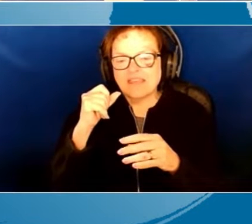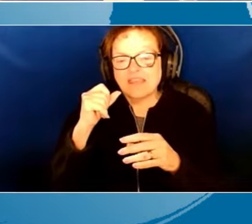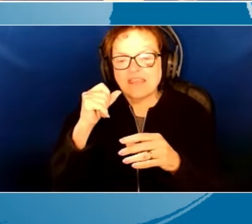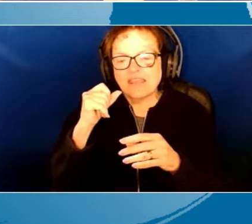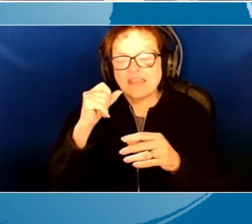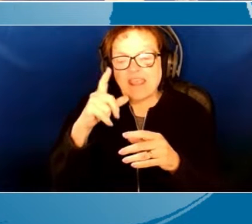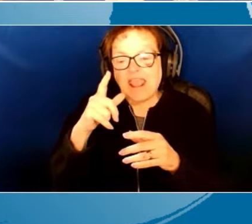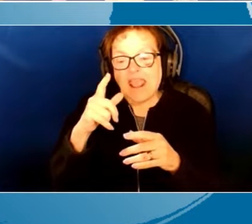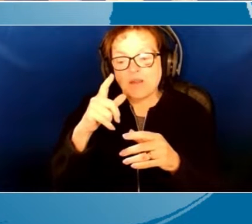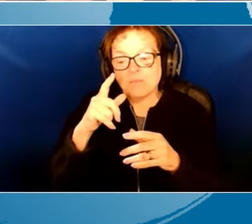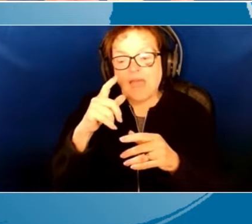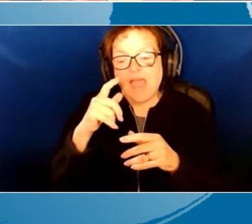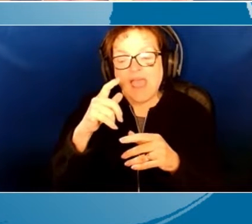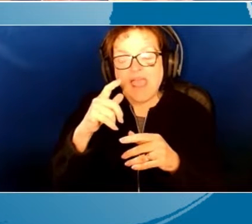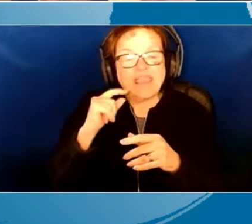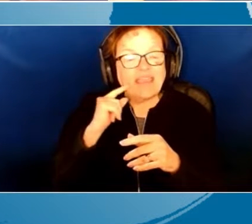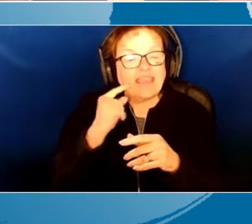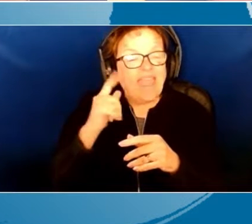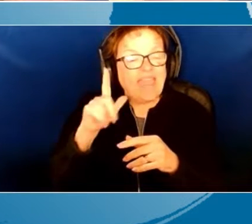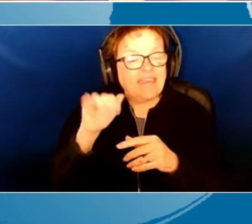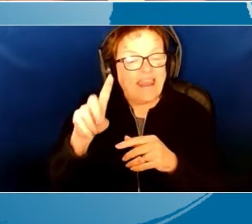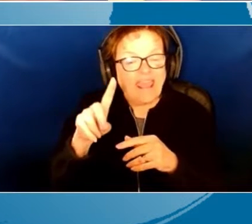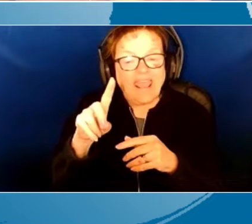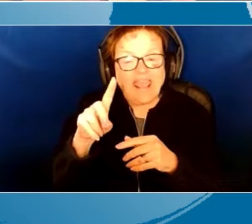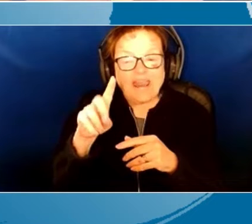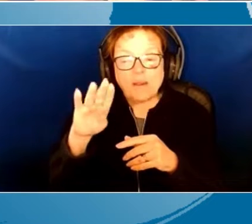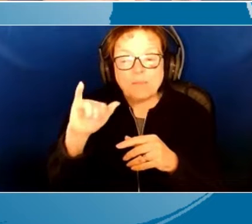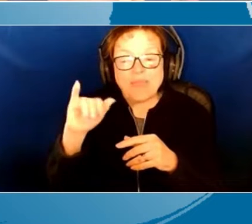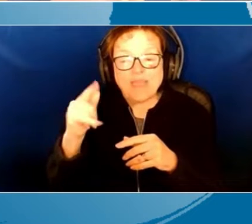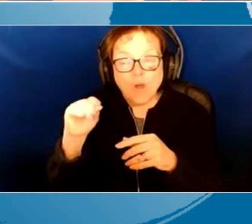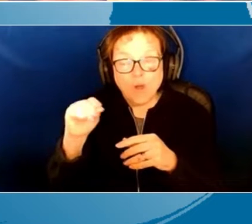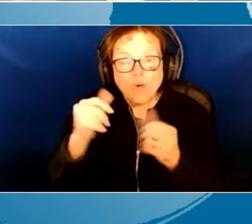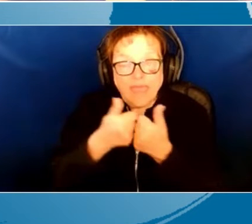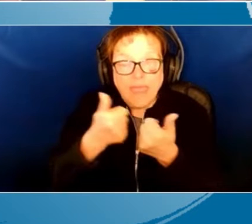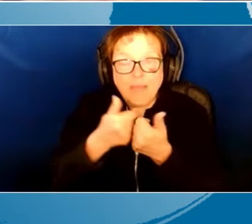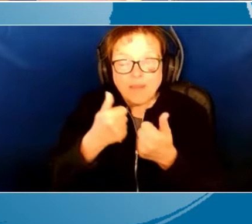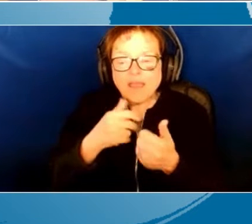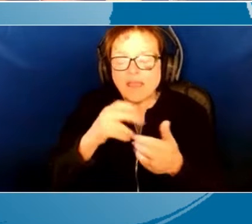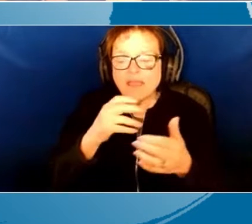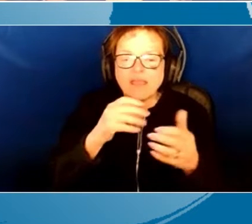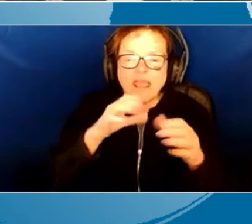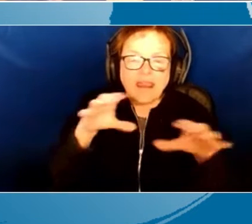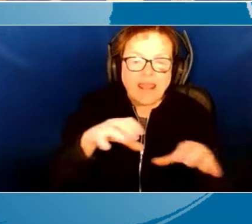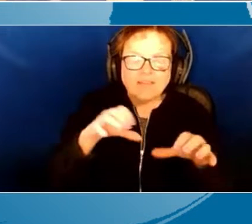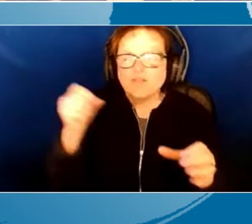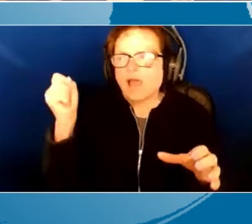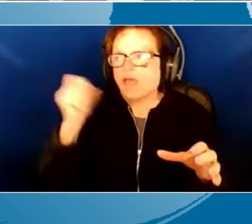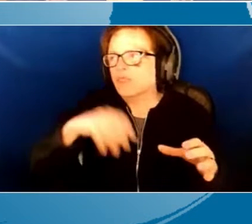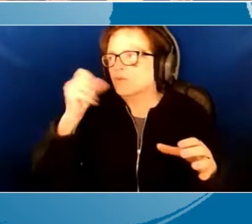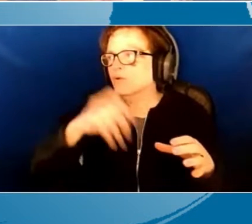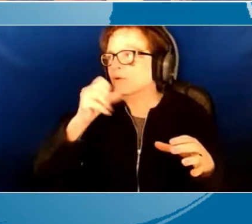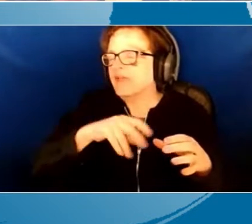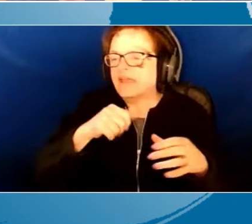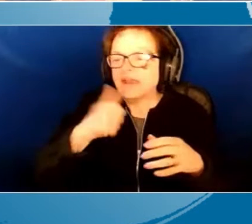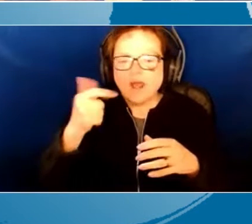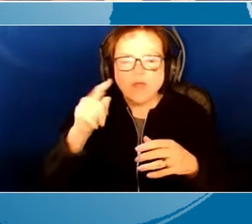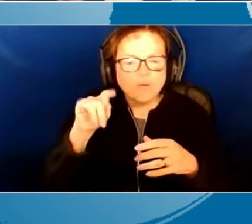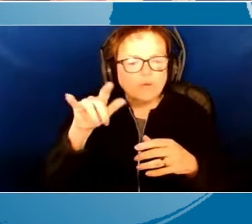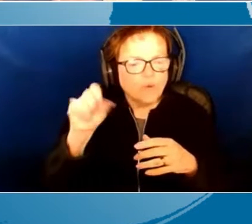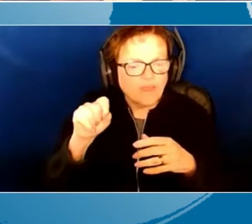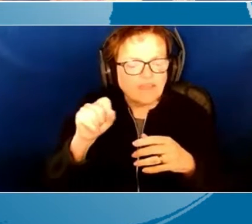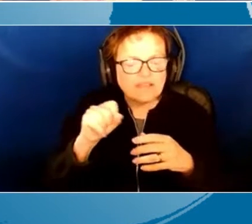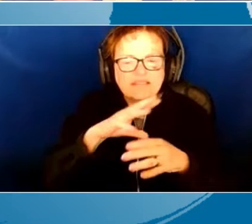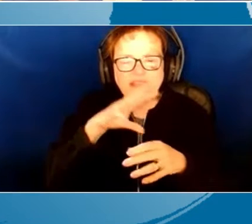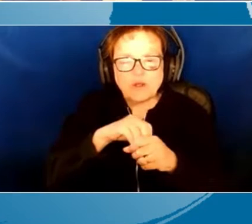Candyland Bingo in there, because I needed, you know, some games and activities. I threw in some of my favorite toys, including